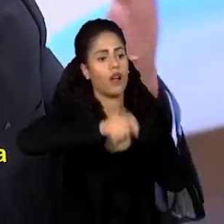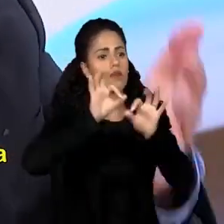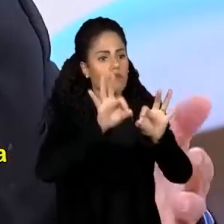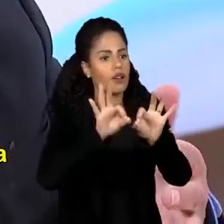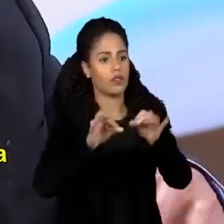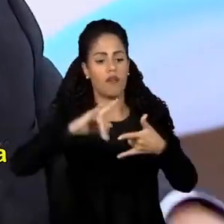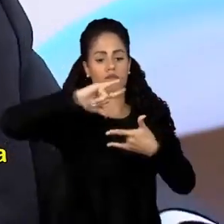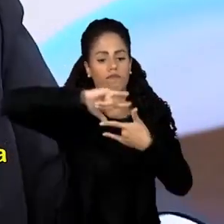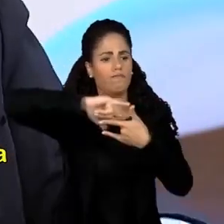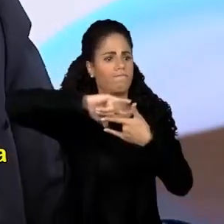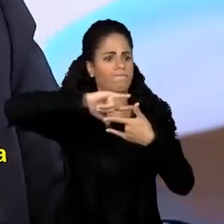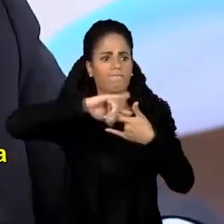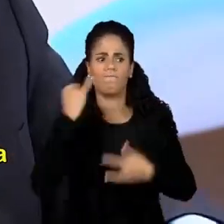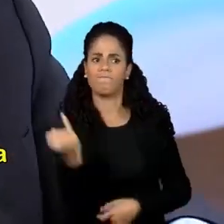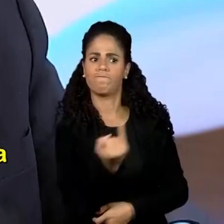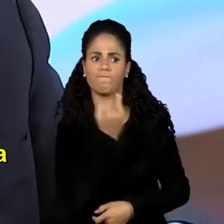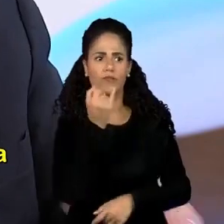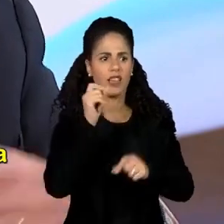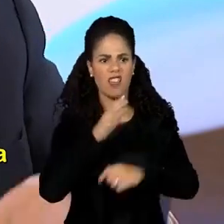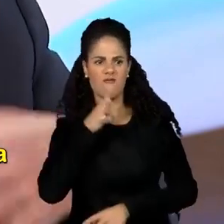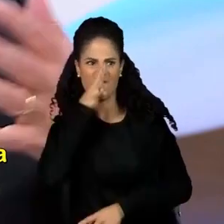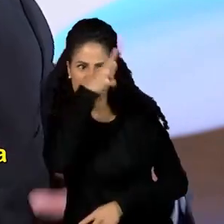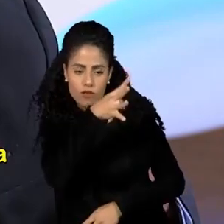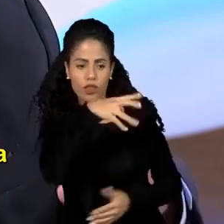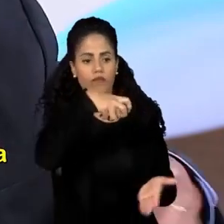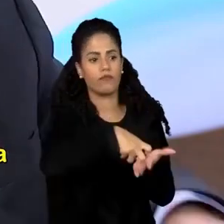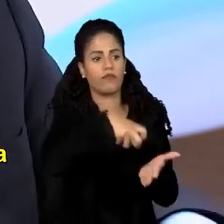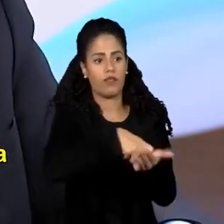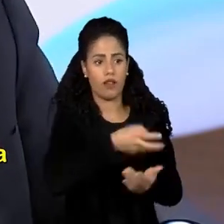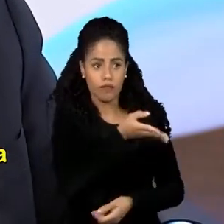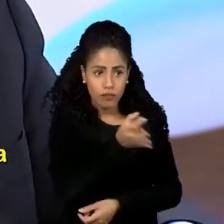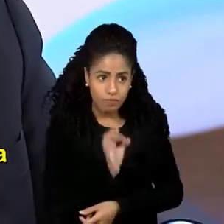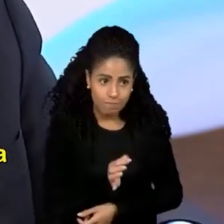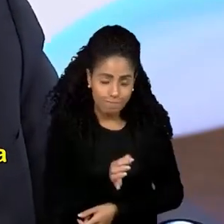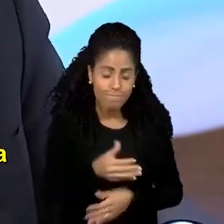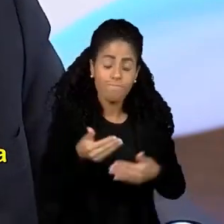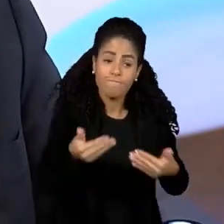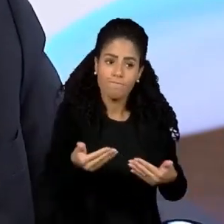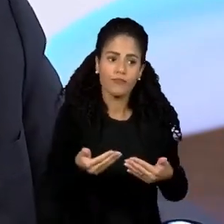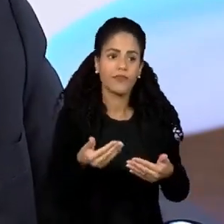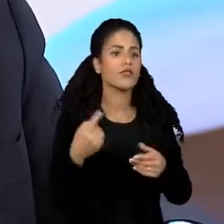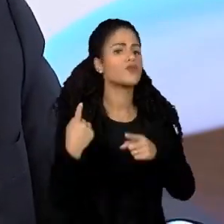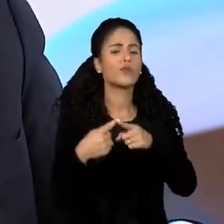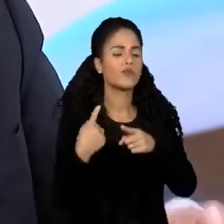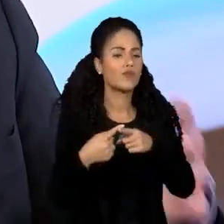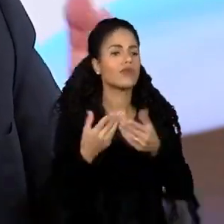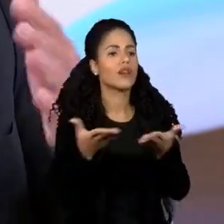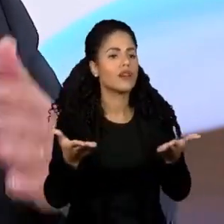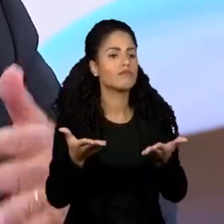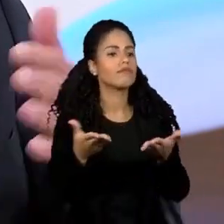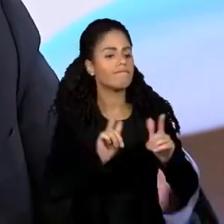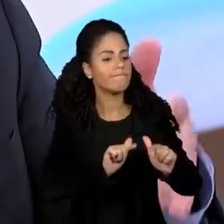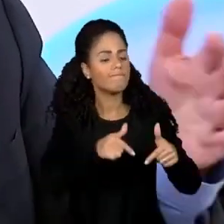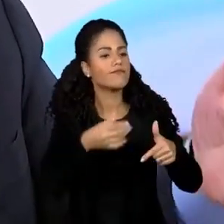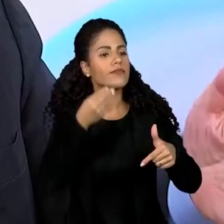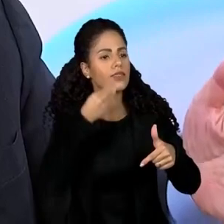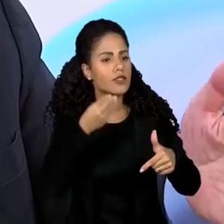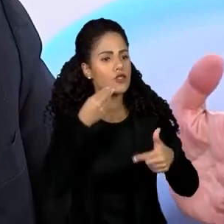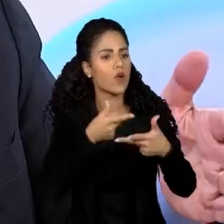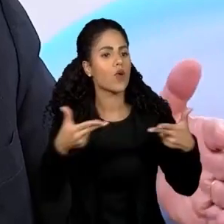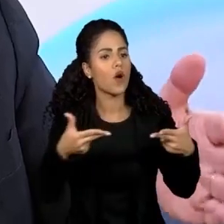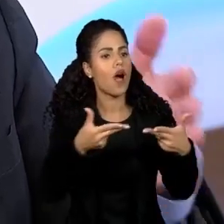Microsoft was accused and convicted of being anti